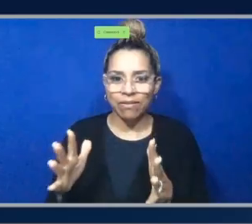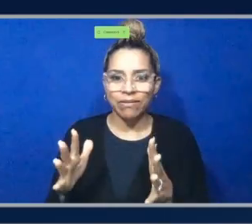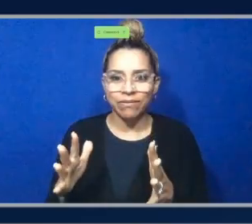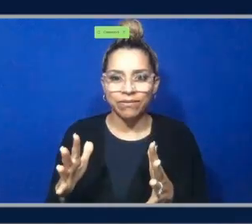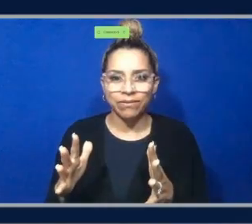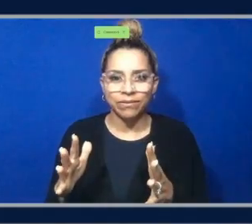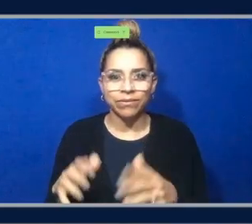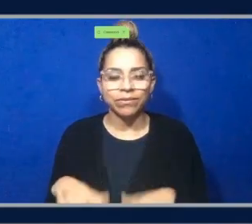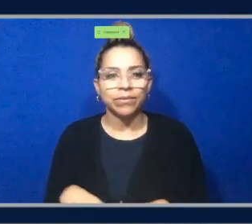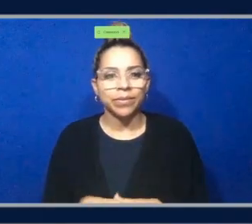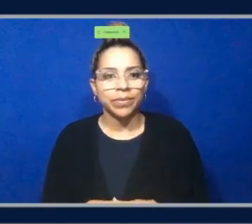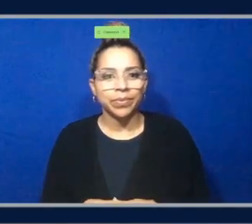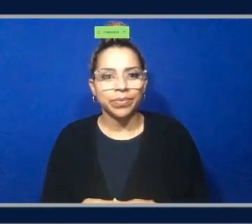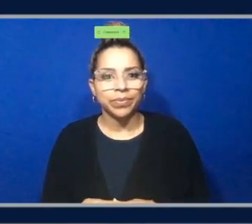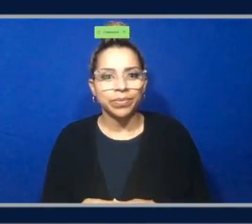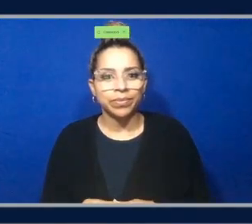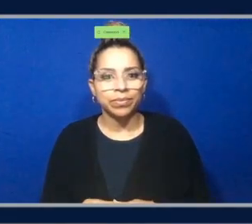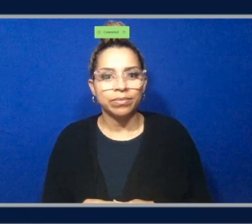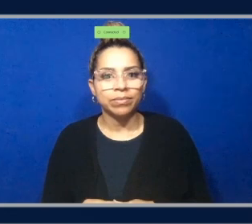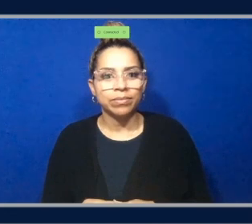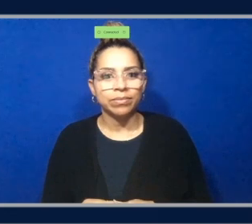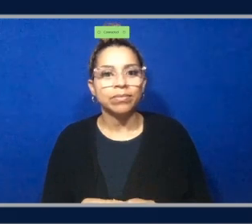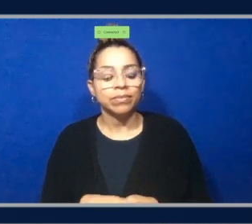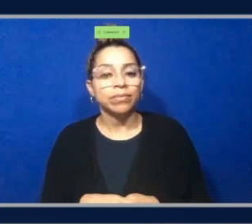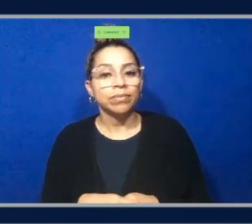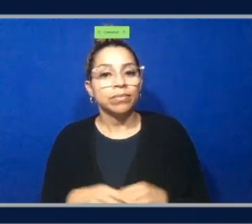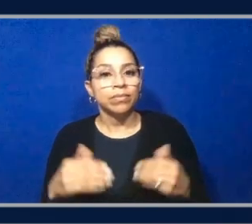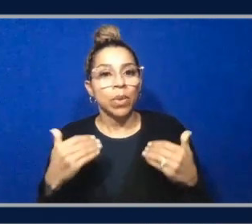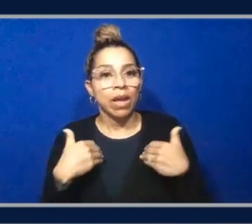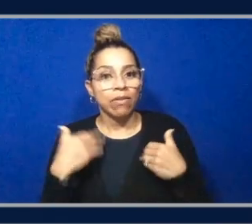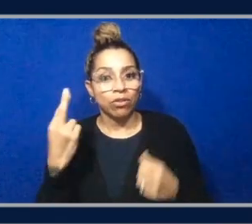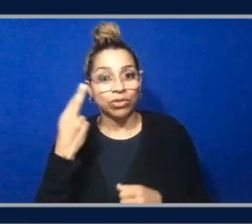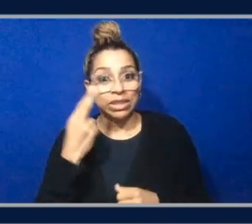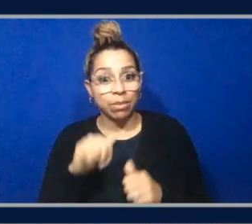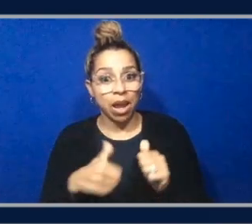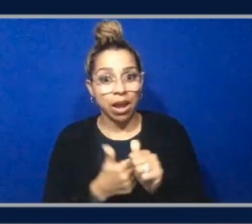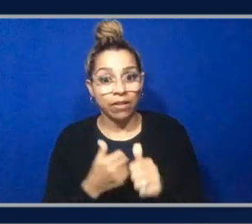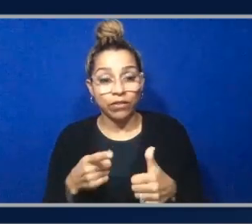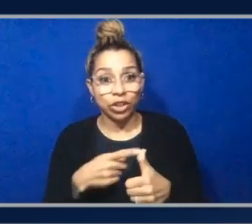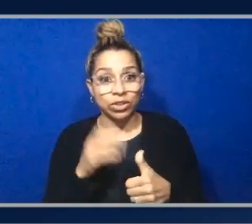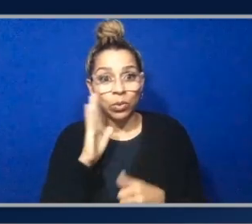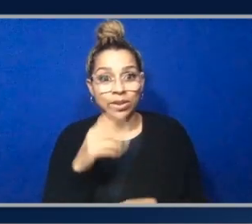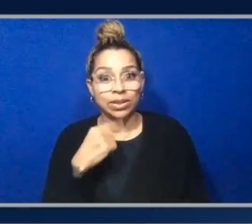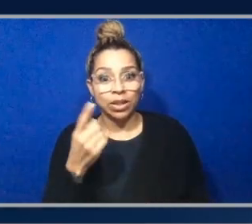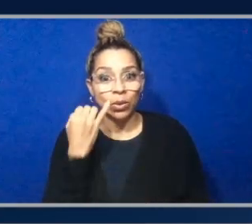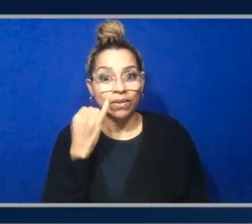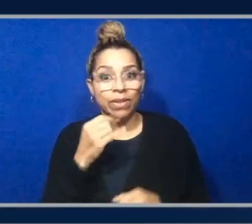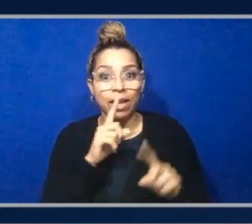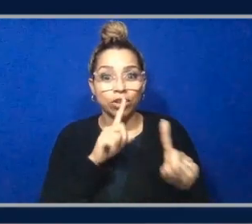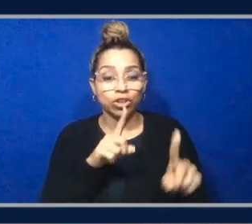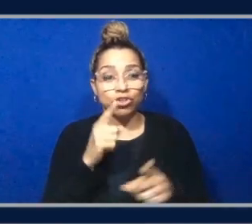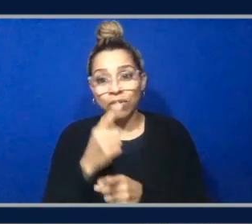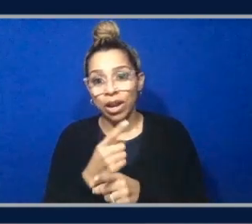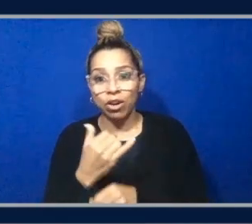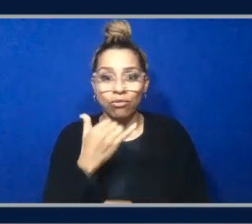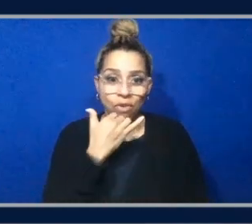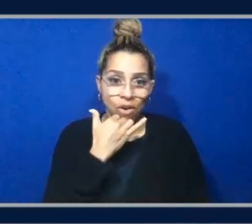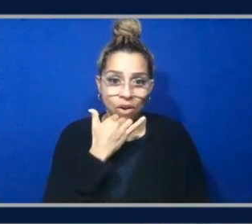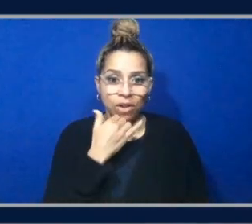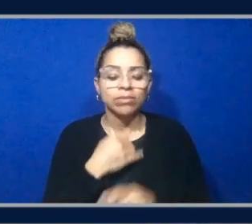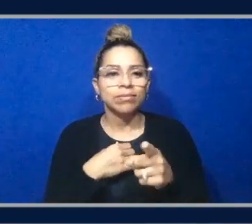to these rationales. First is going to say whether the answer is right or wrong. So here it says correct. And then it goes on to